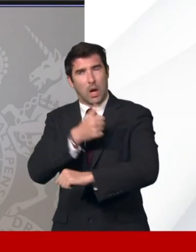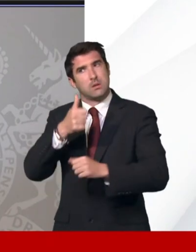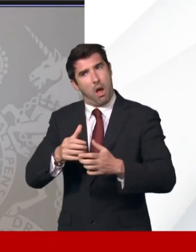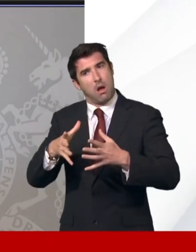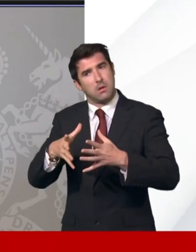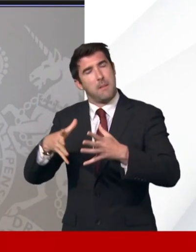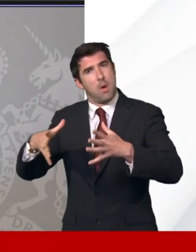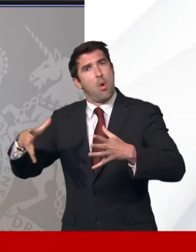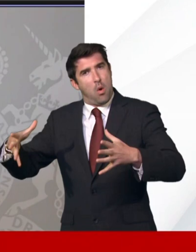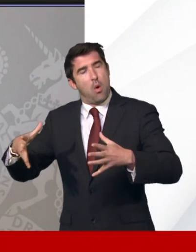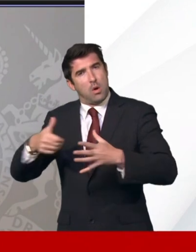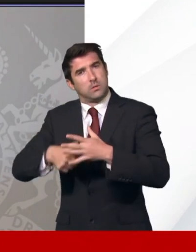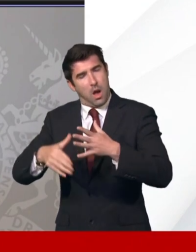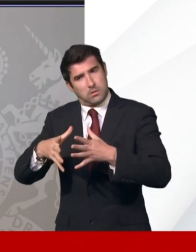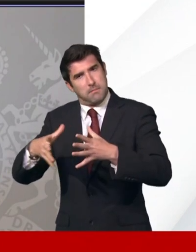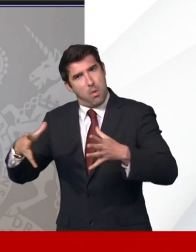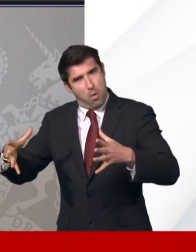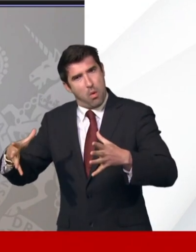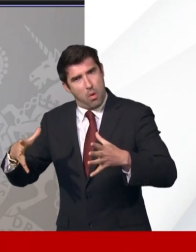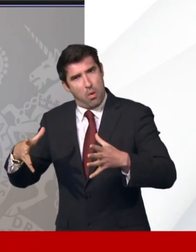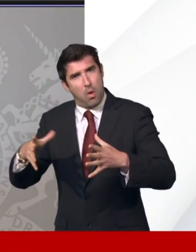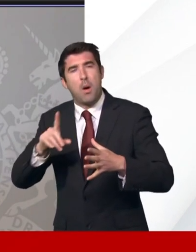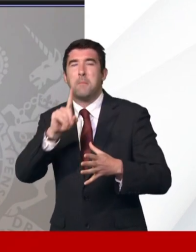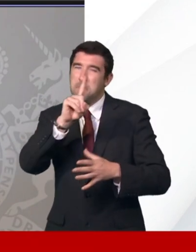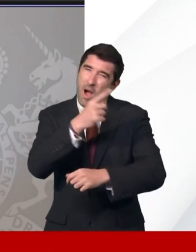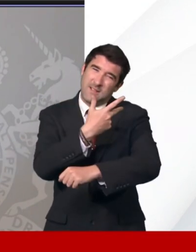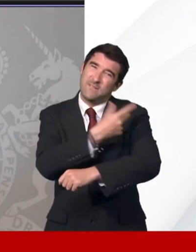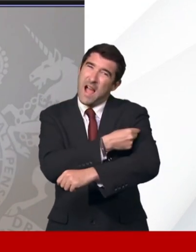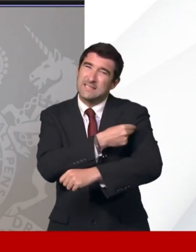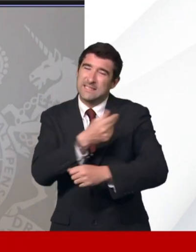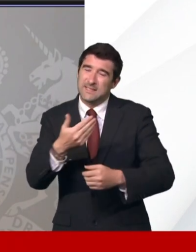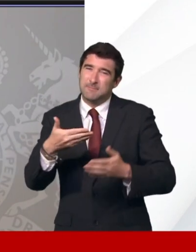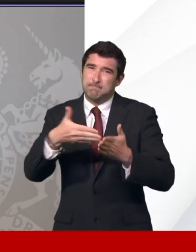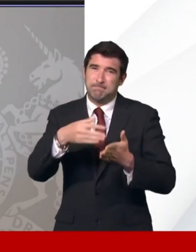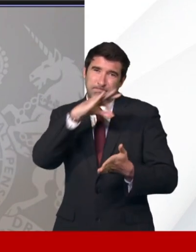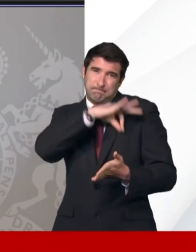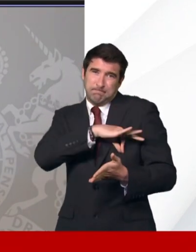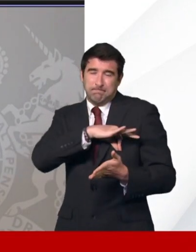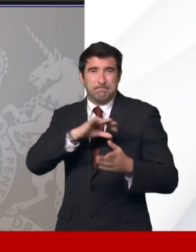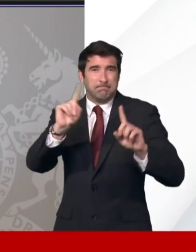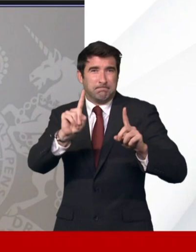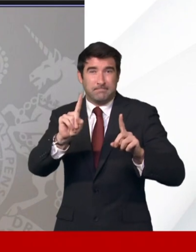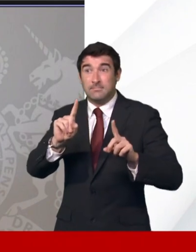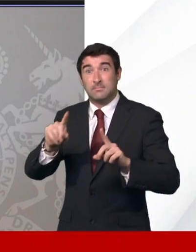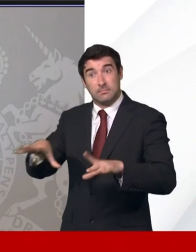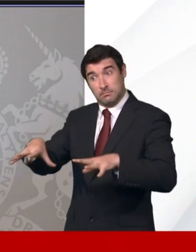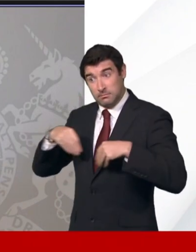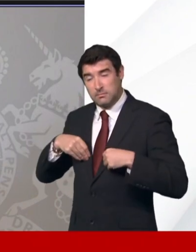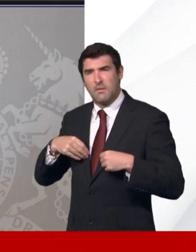vaccines remain very good in the sense that they protect those people very largely against serious illness and death, even if they